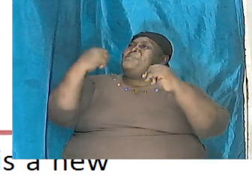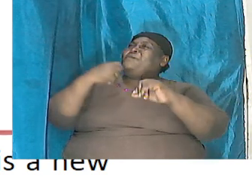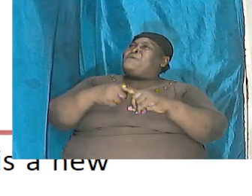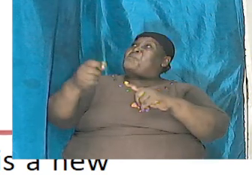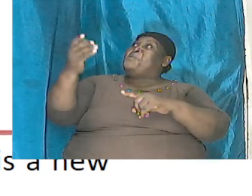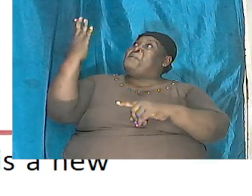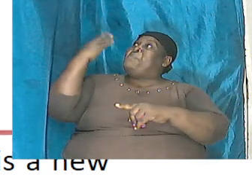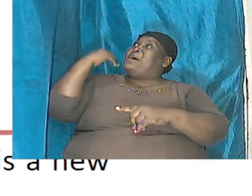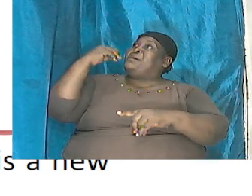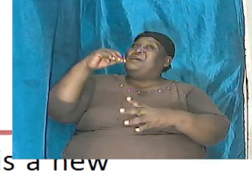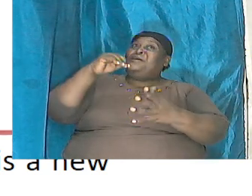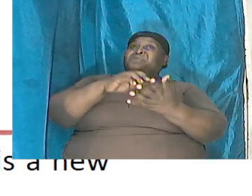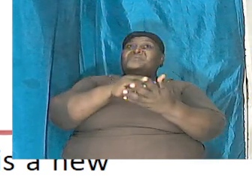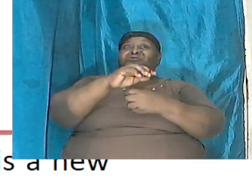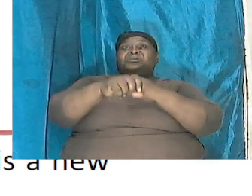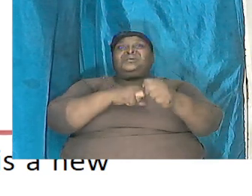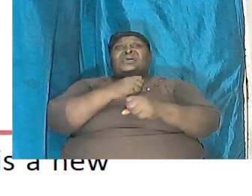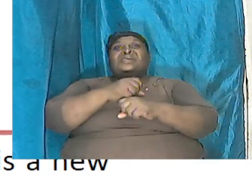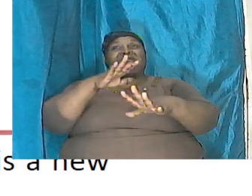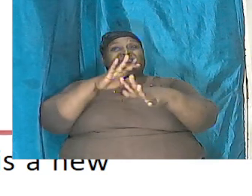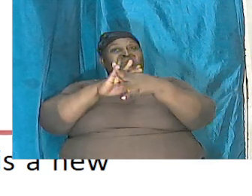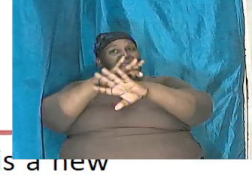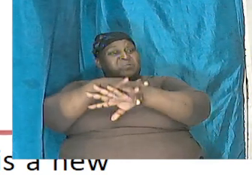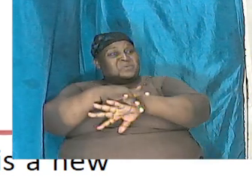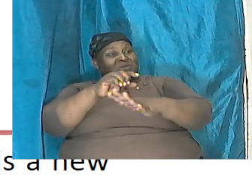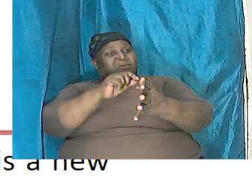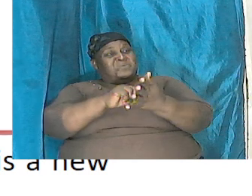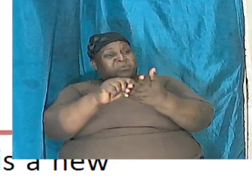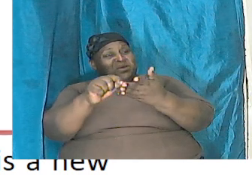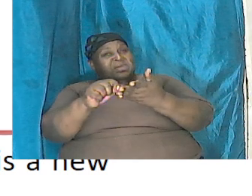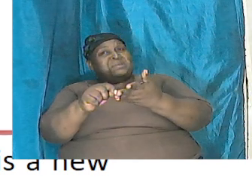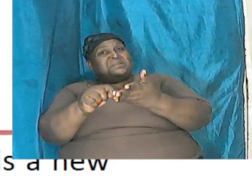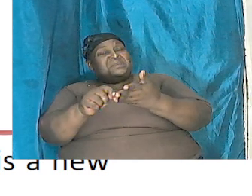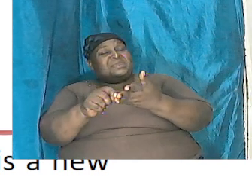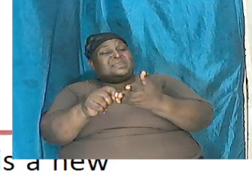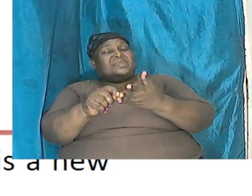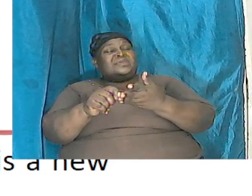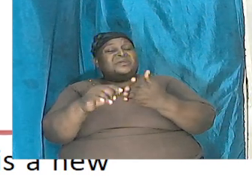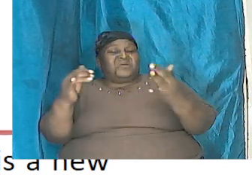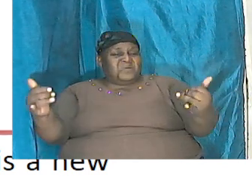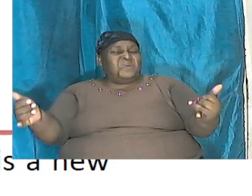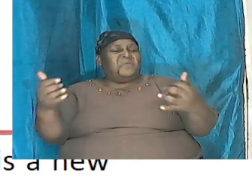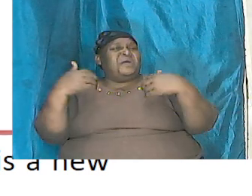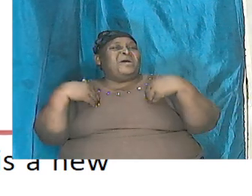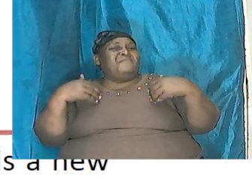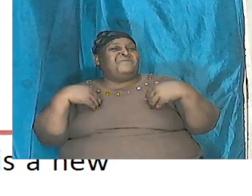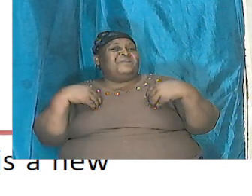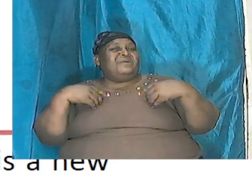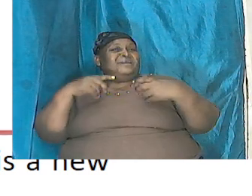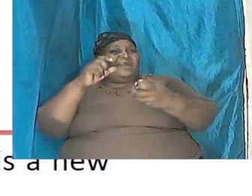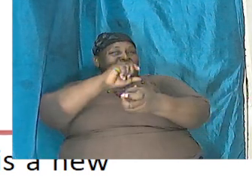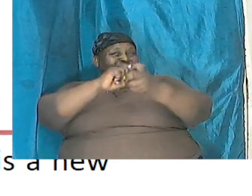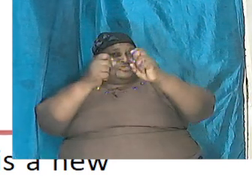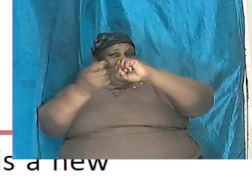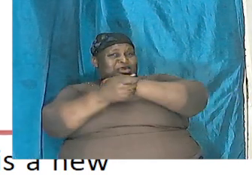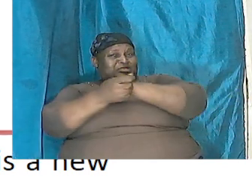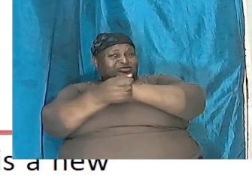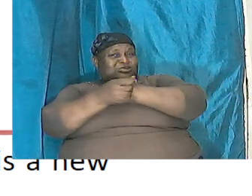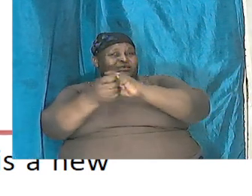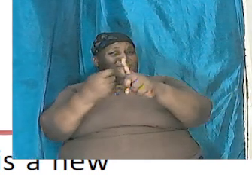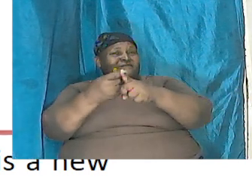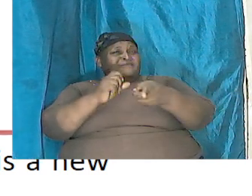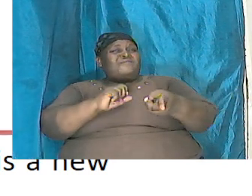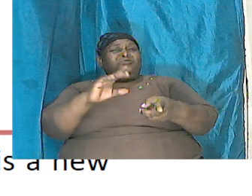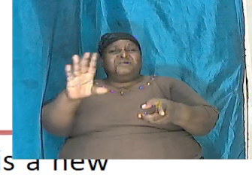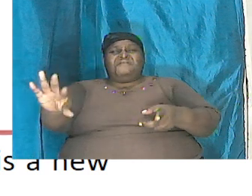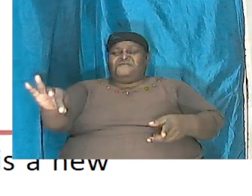all of that and in the early writings from that we now have and translate from we would